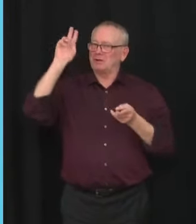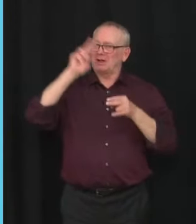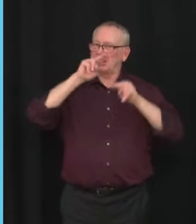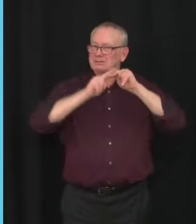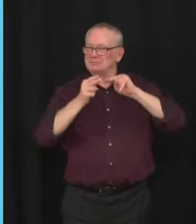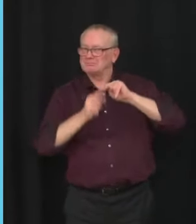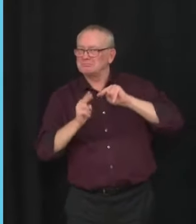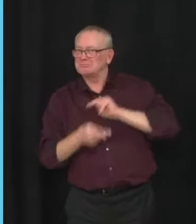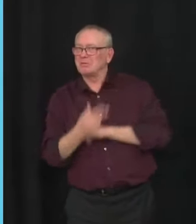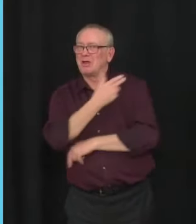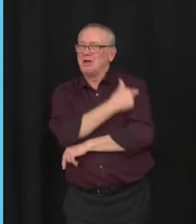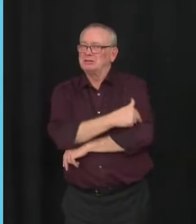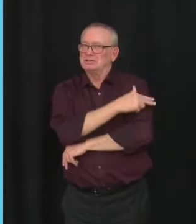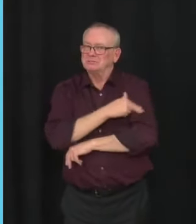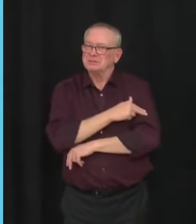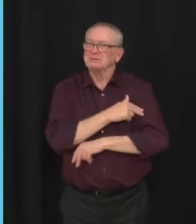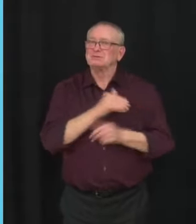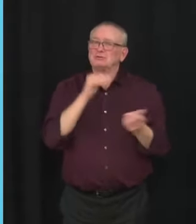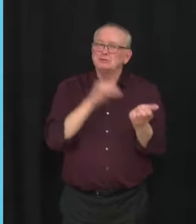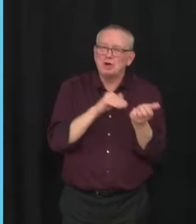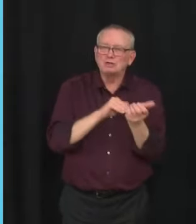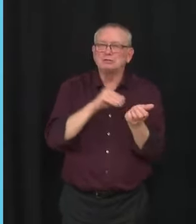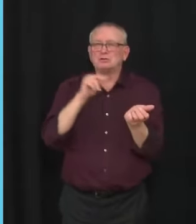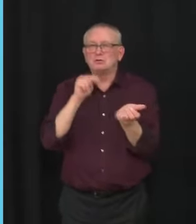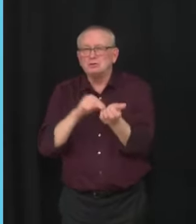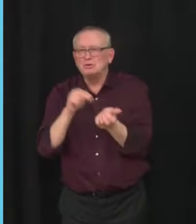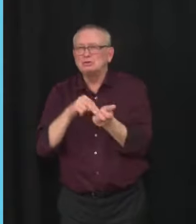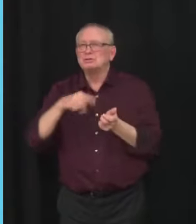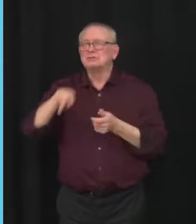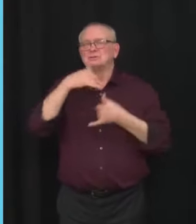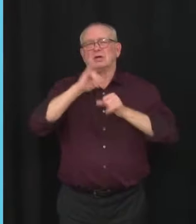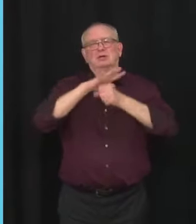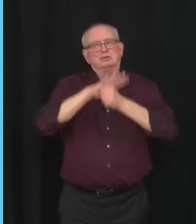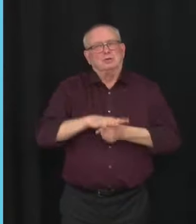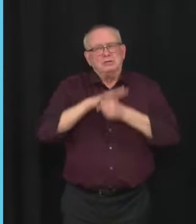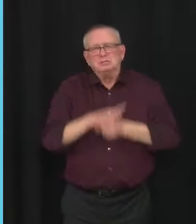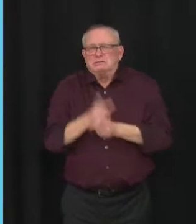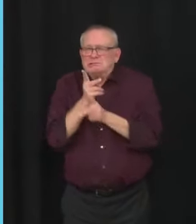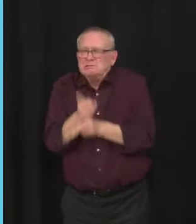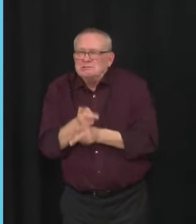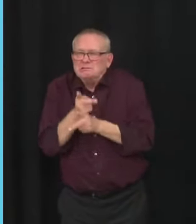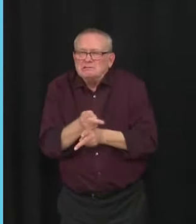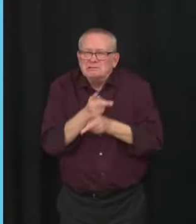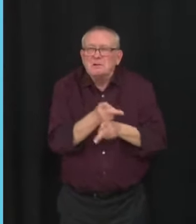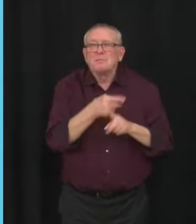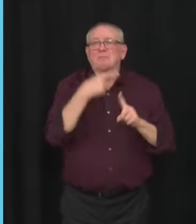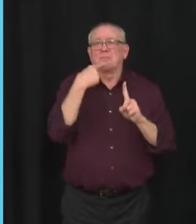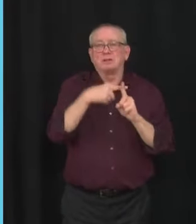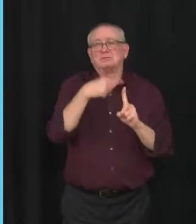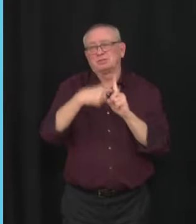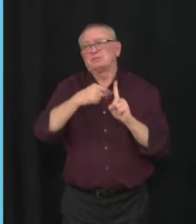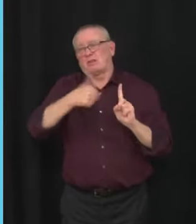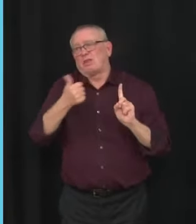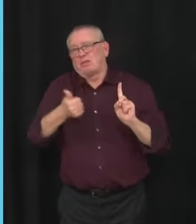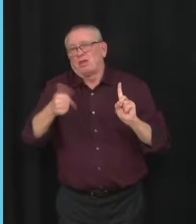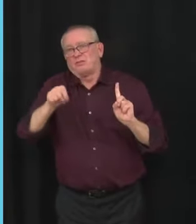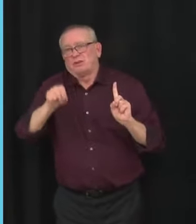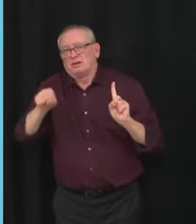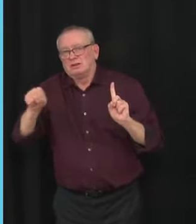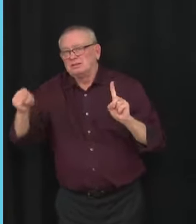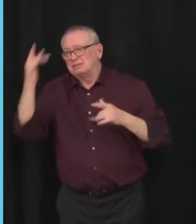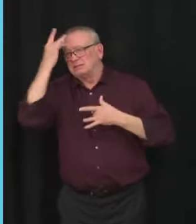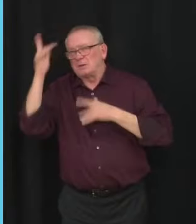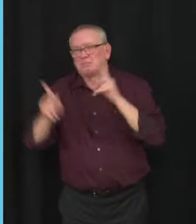healthcare system remains under pressure, caring for those with COVID-19, plus all the other illnesses that are out there. We've begun to